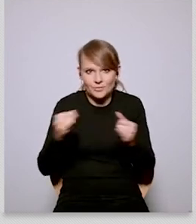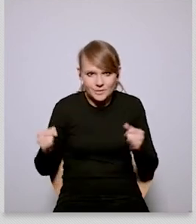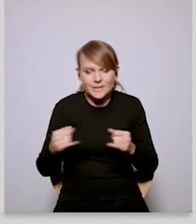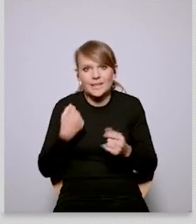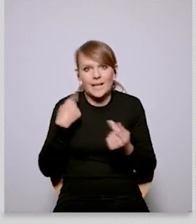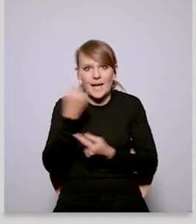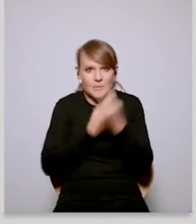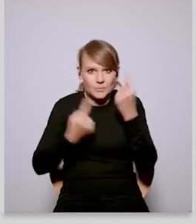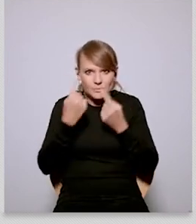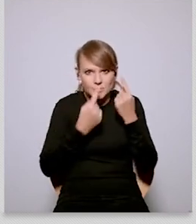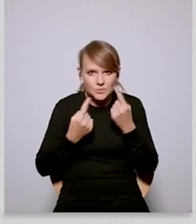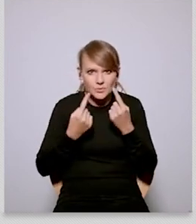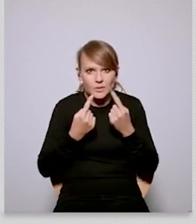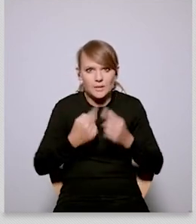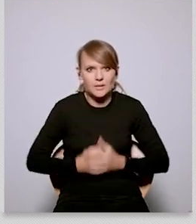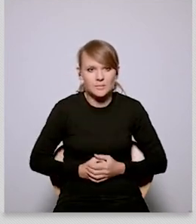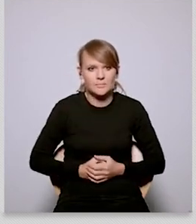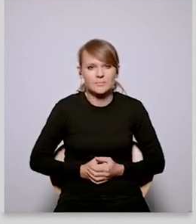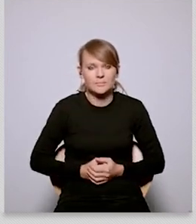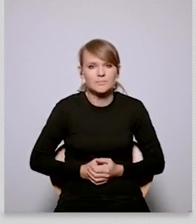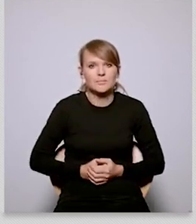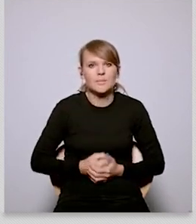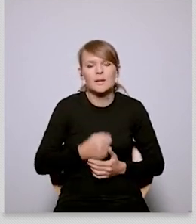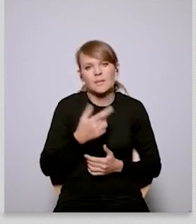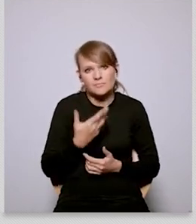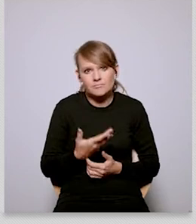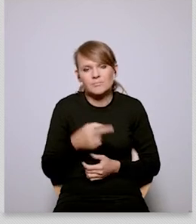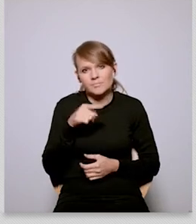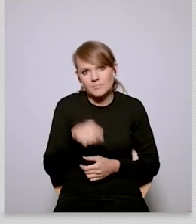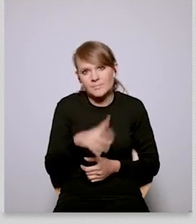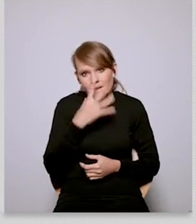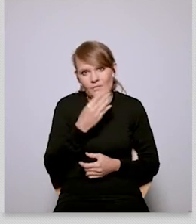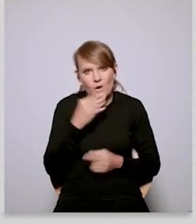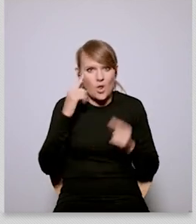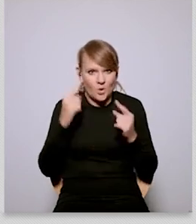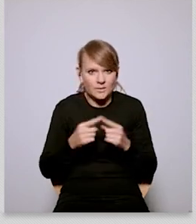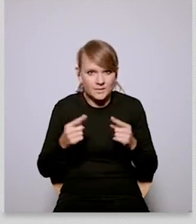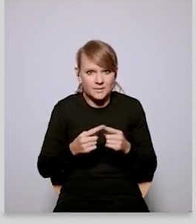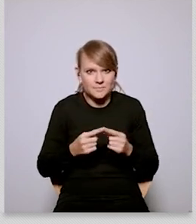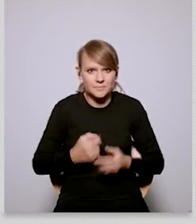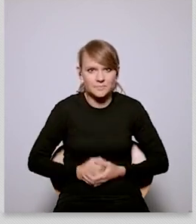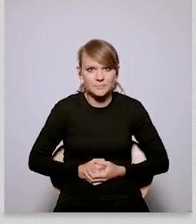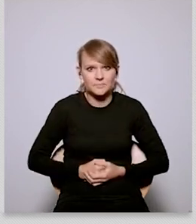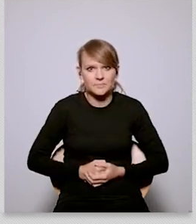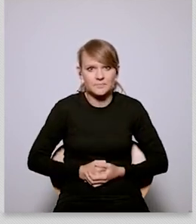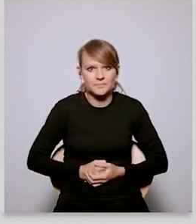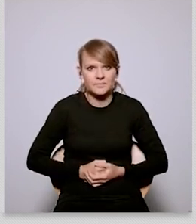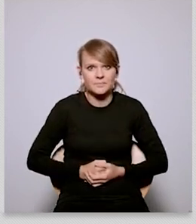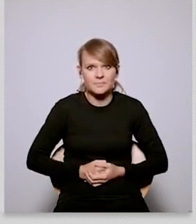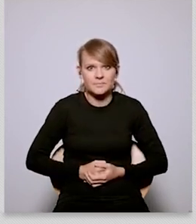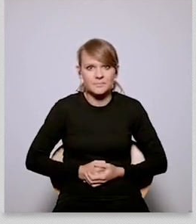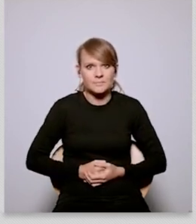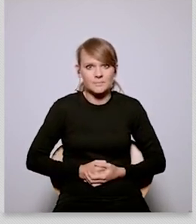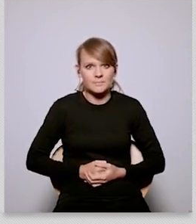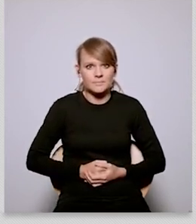applying so um so yeah i think um those were the sort of the um the reflections that that i wanted to feed